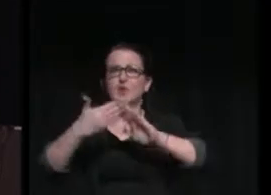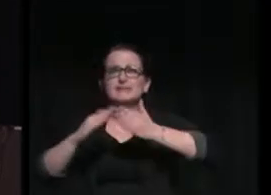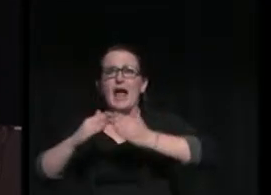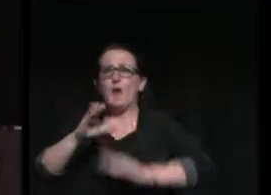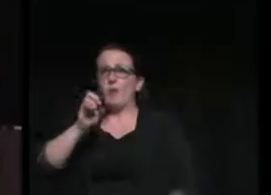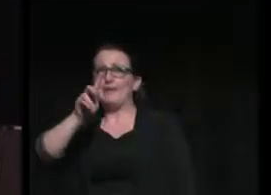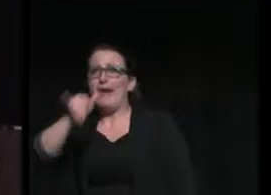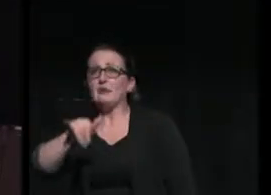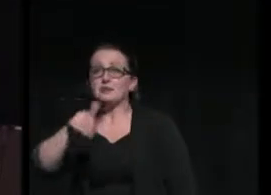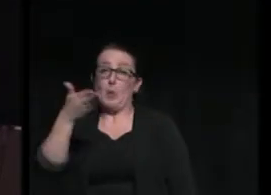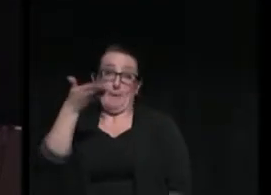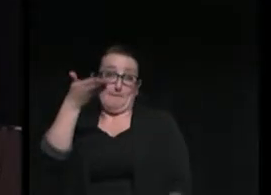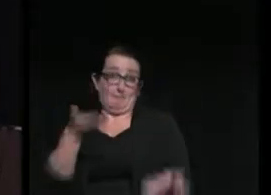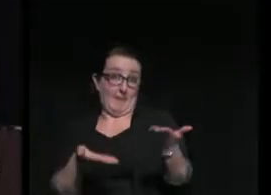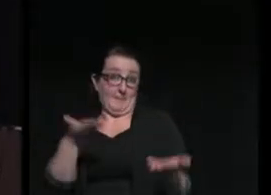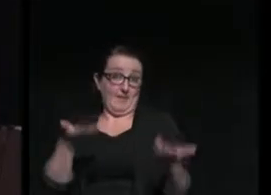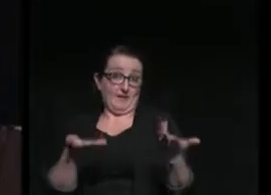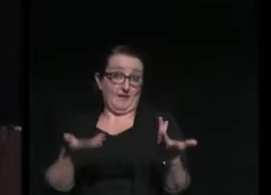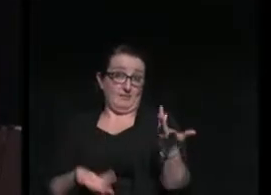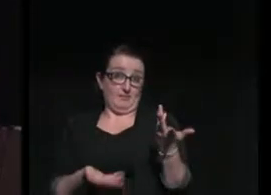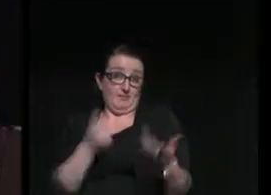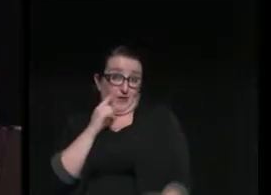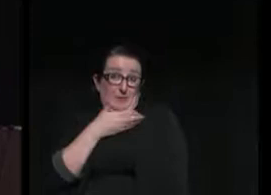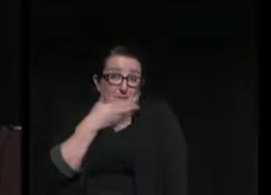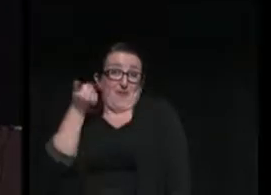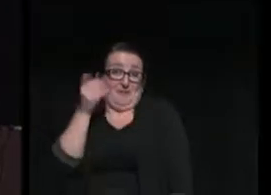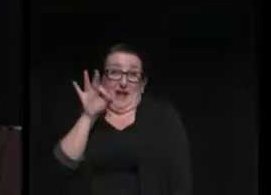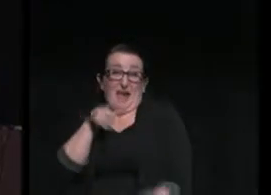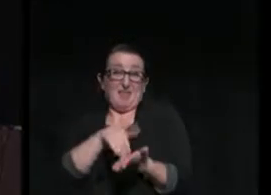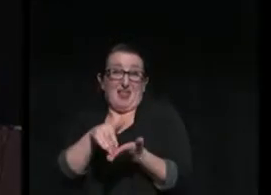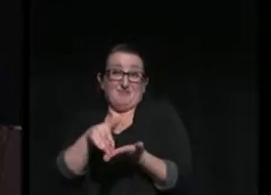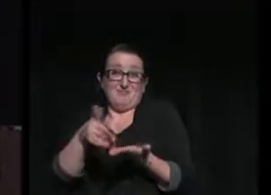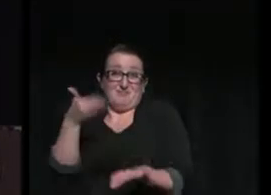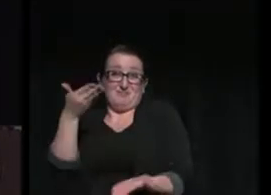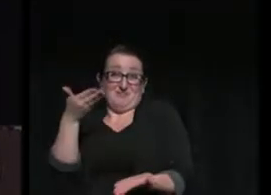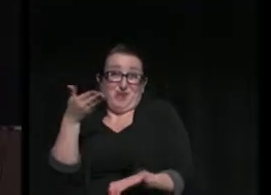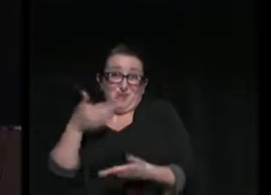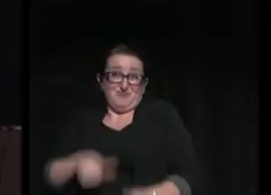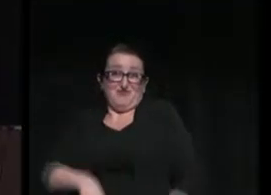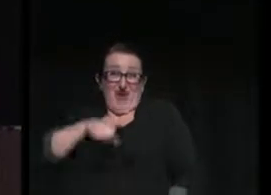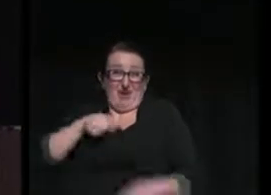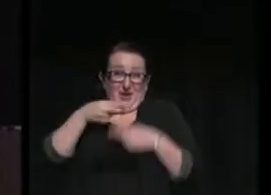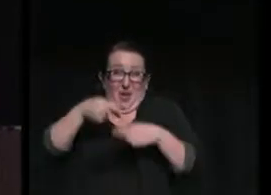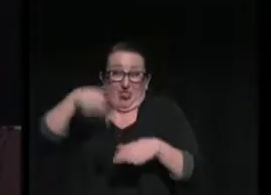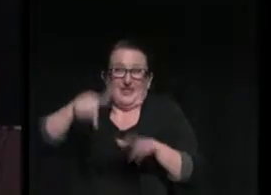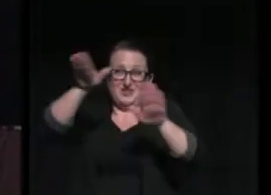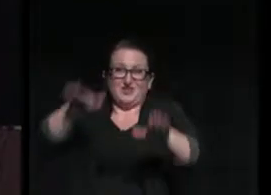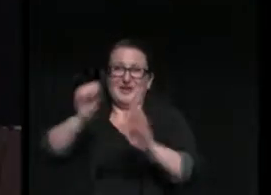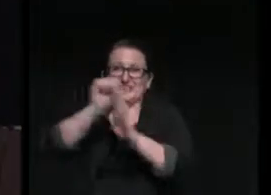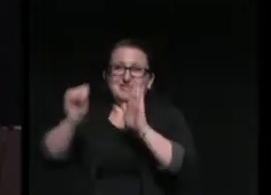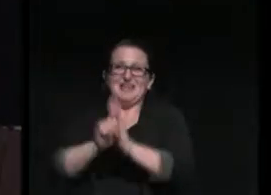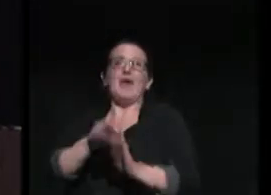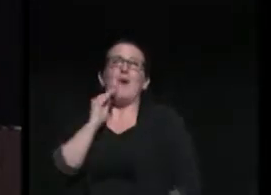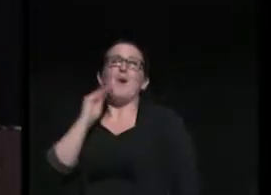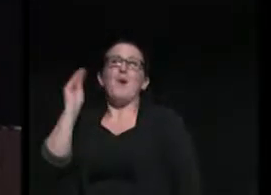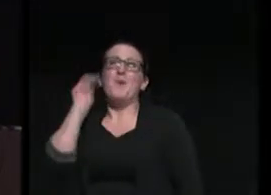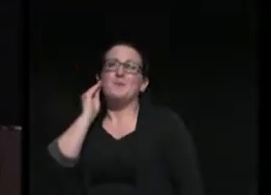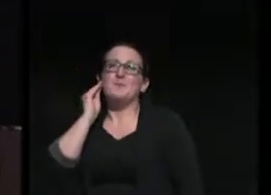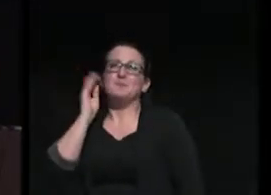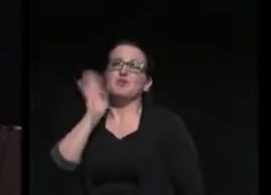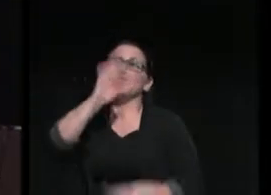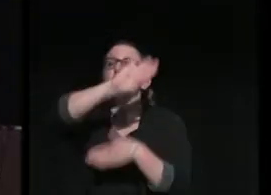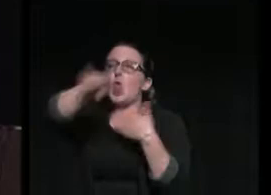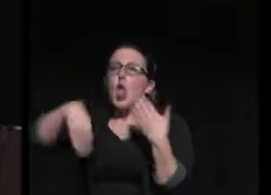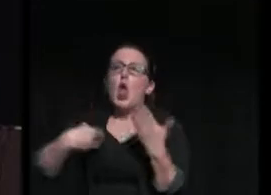maybe even the betterment of the nine million of us who proudly call this great state our home. You are all going to be